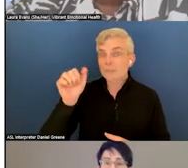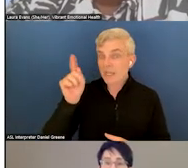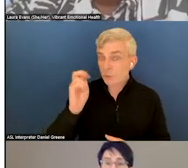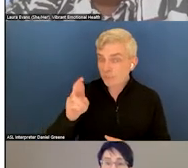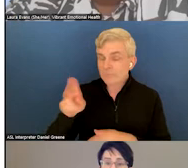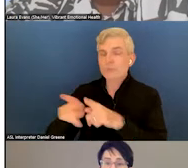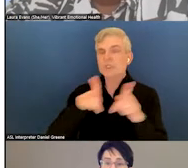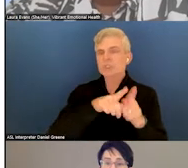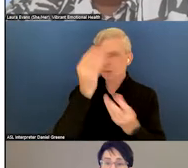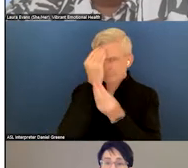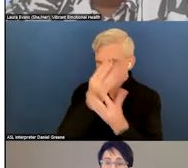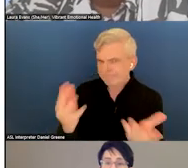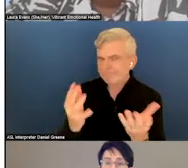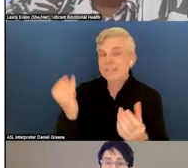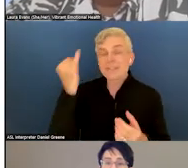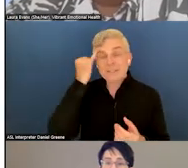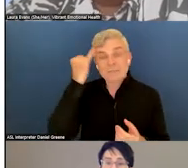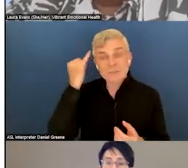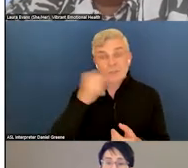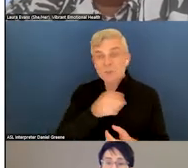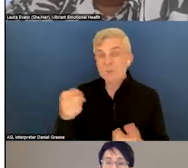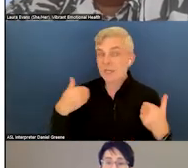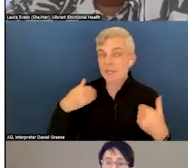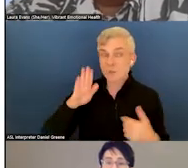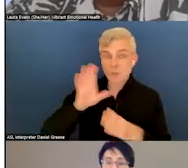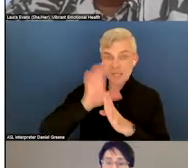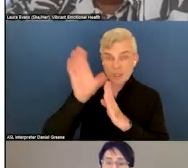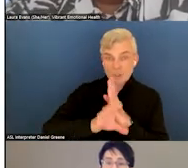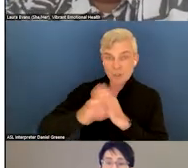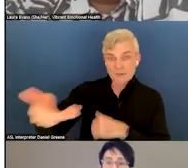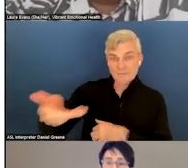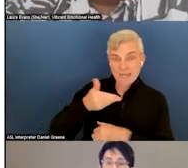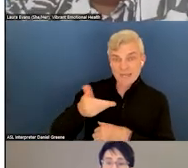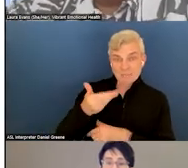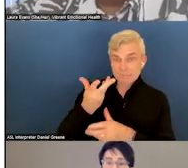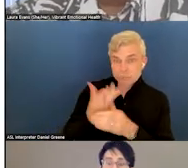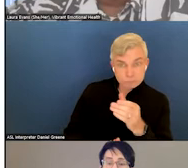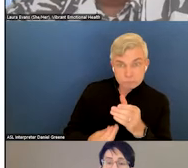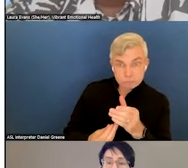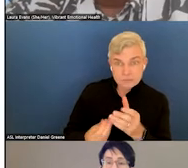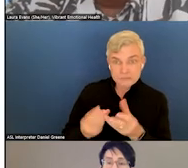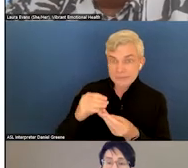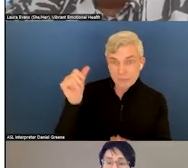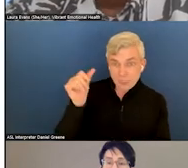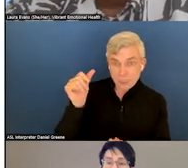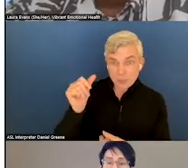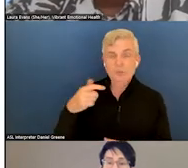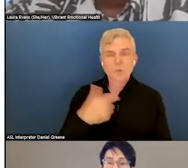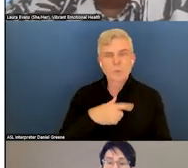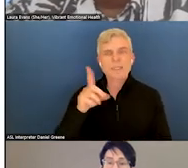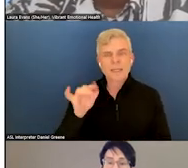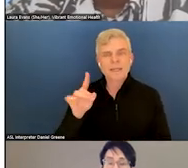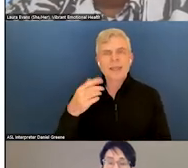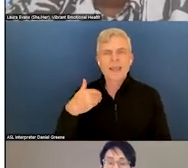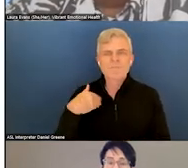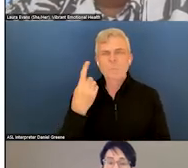folks. If you have had your calendar invite disappear, we did have, there was an